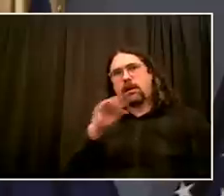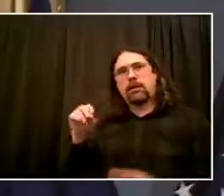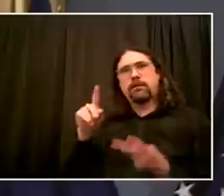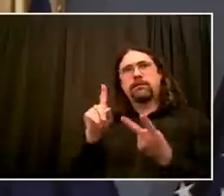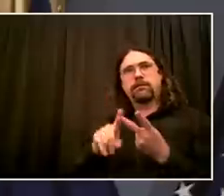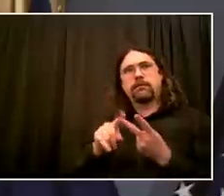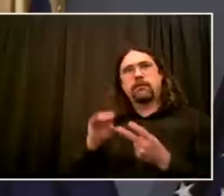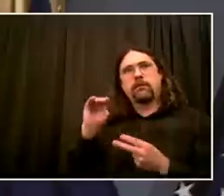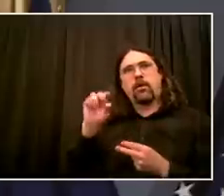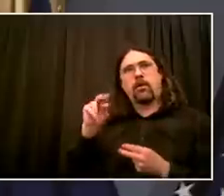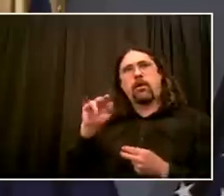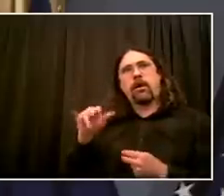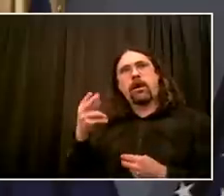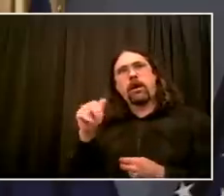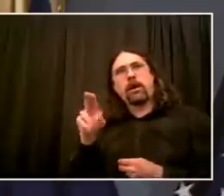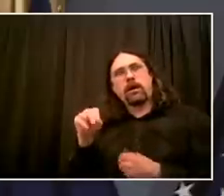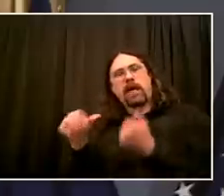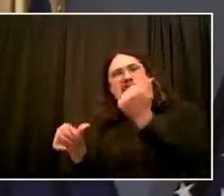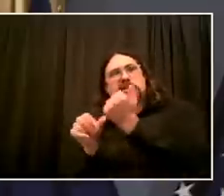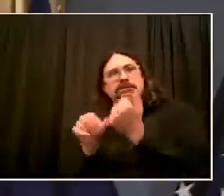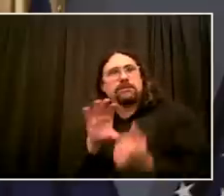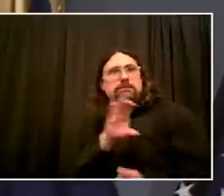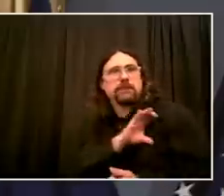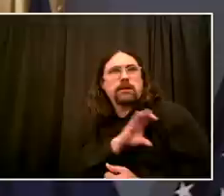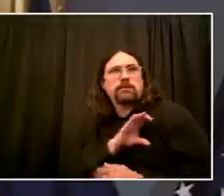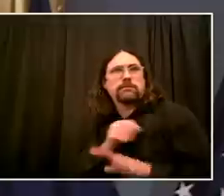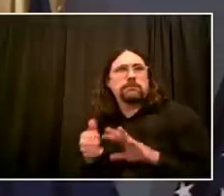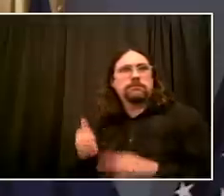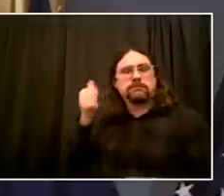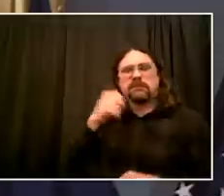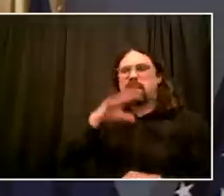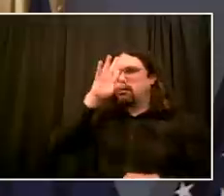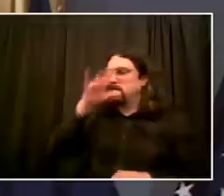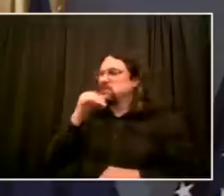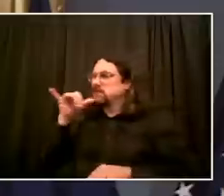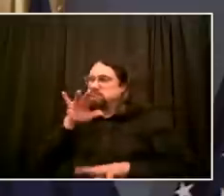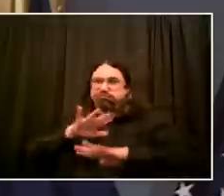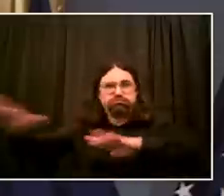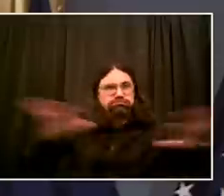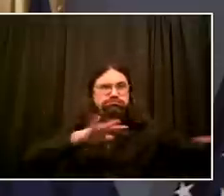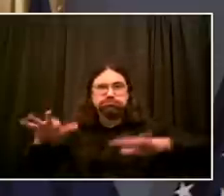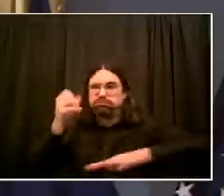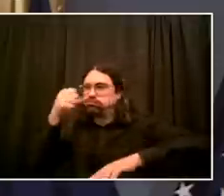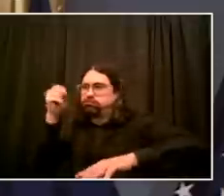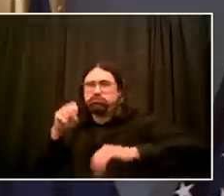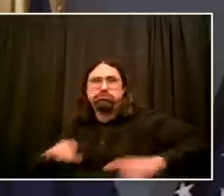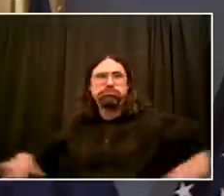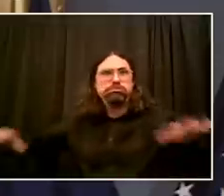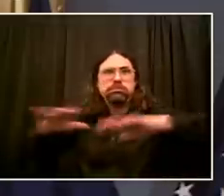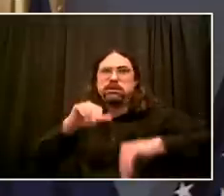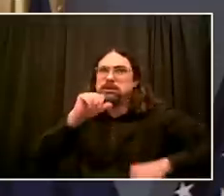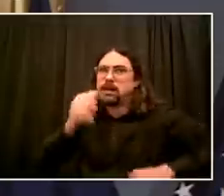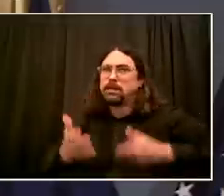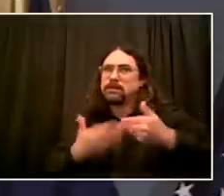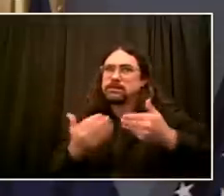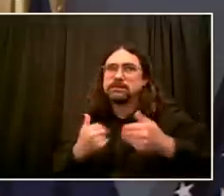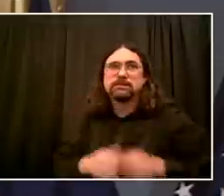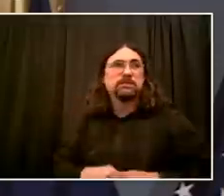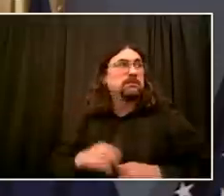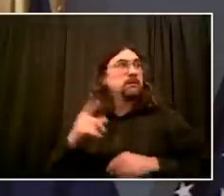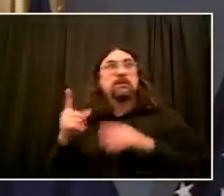be critiques, and there will be things that need to be investigated, and there will need to be things improved, and we expect to do better today than we did yesterday.